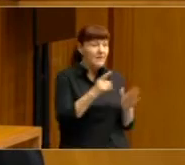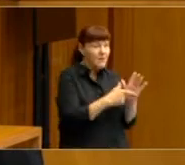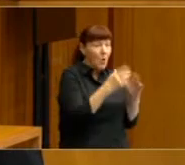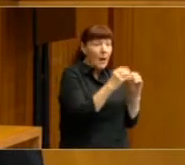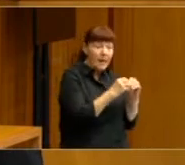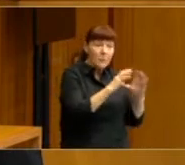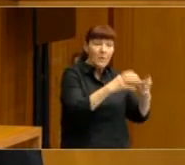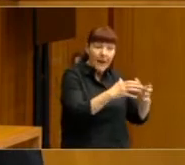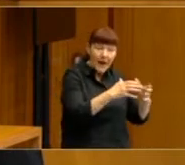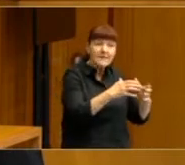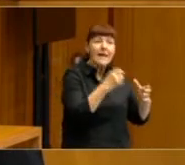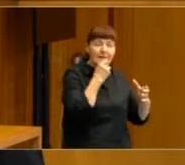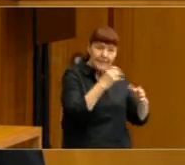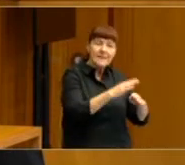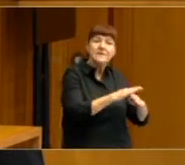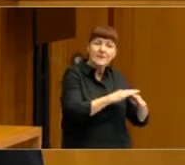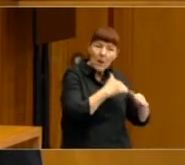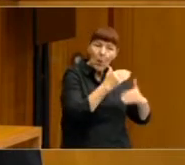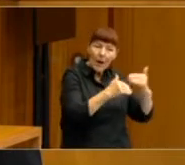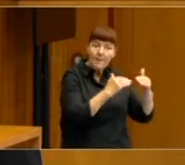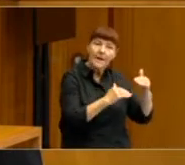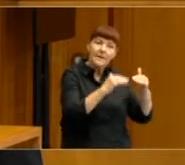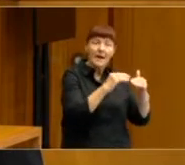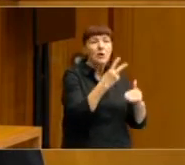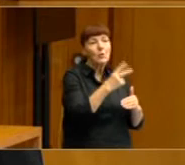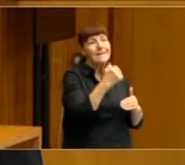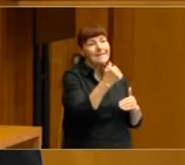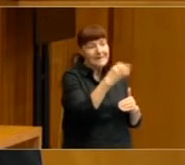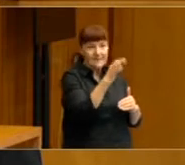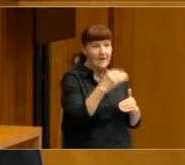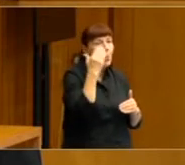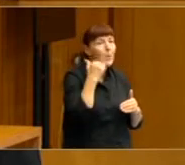Party has been much slower, reaching 26%.